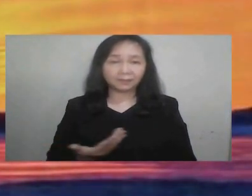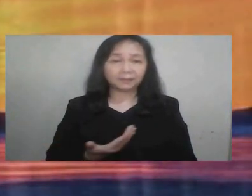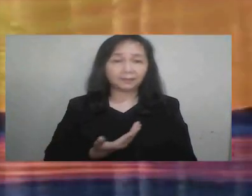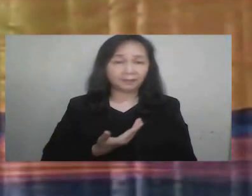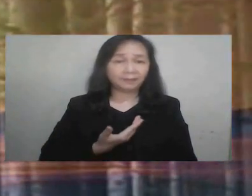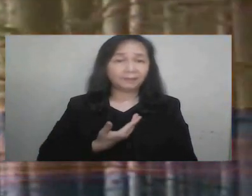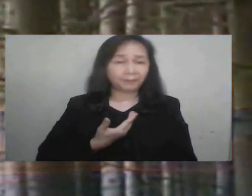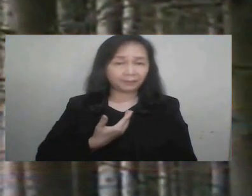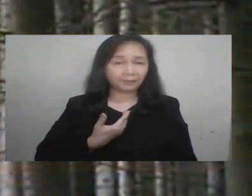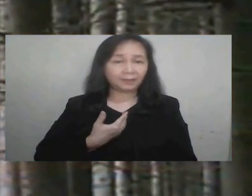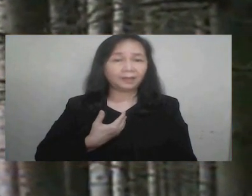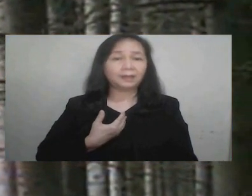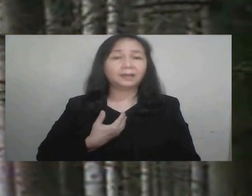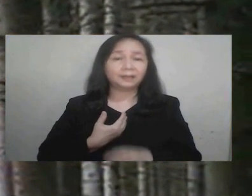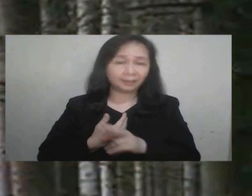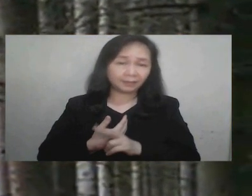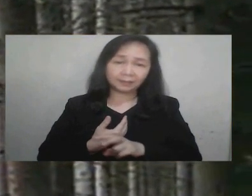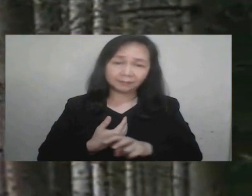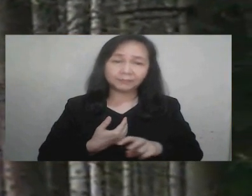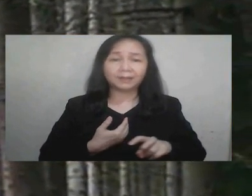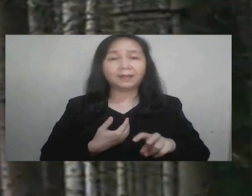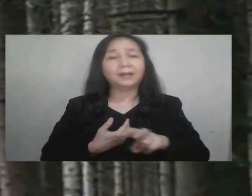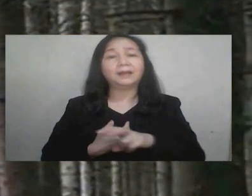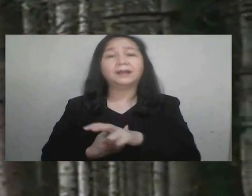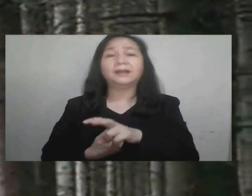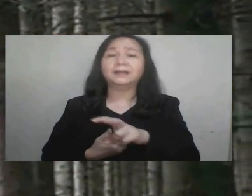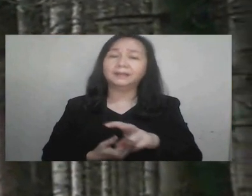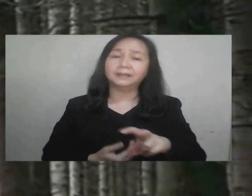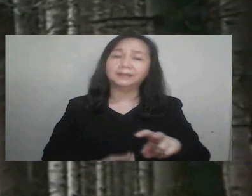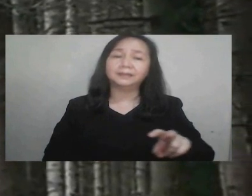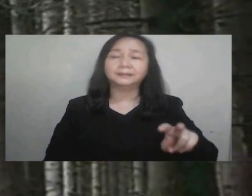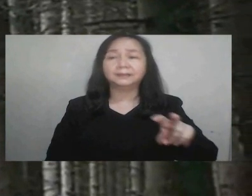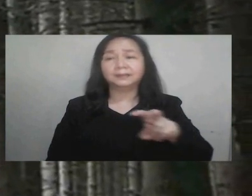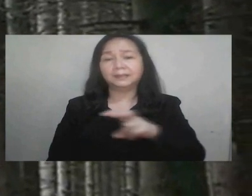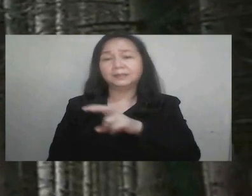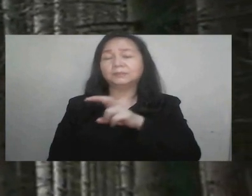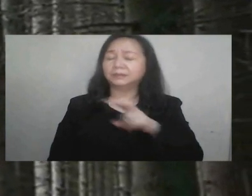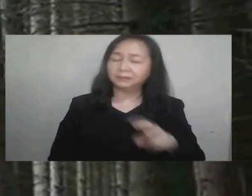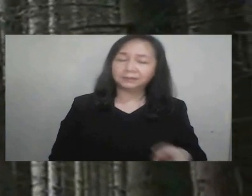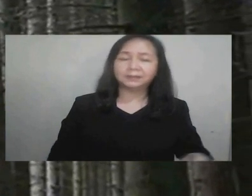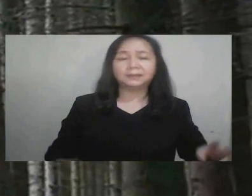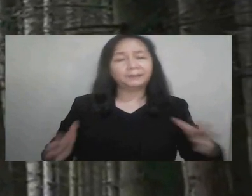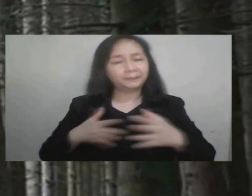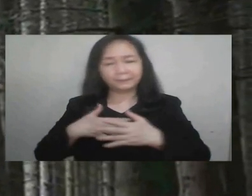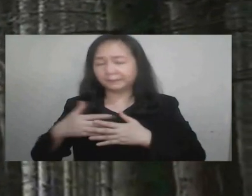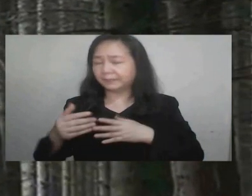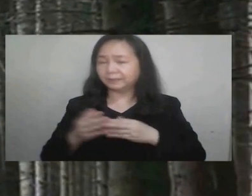Sa aking paglalakay,